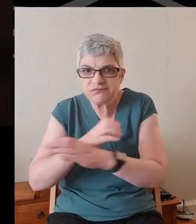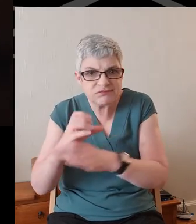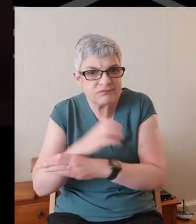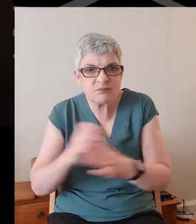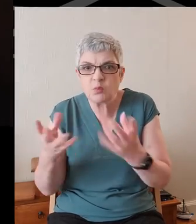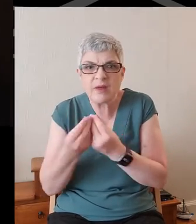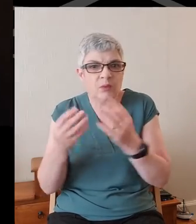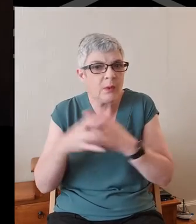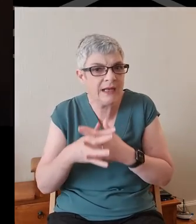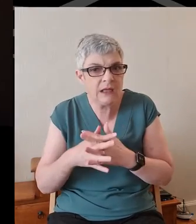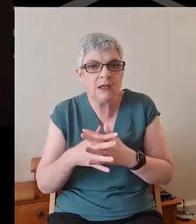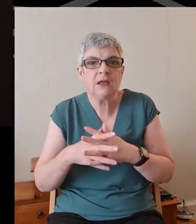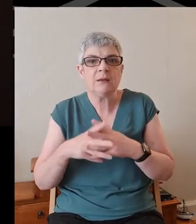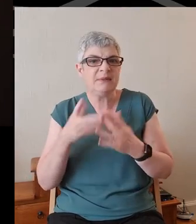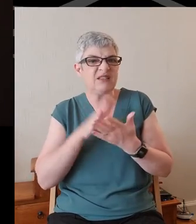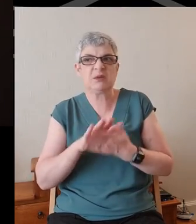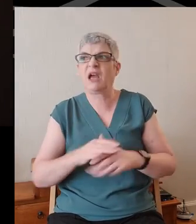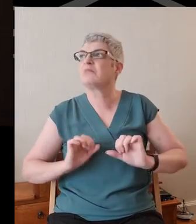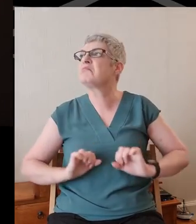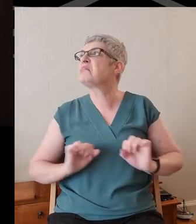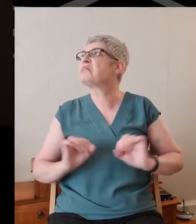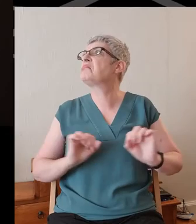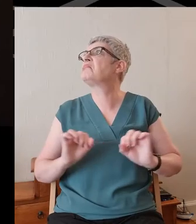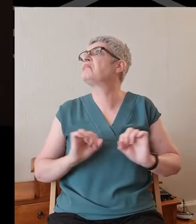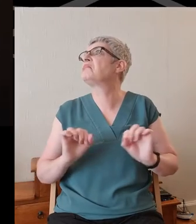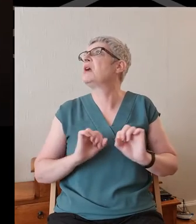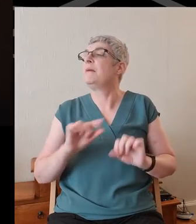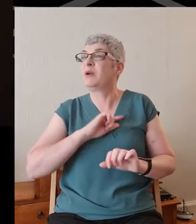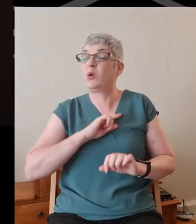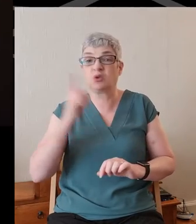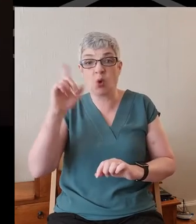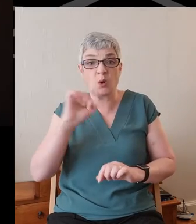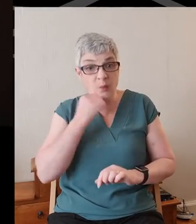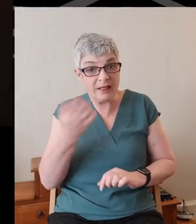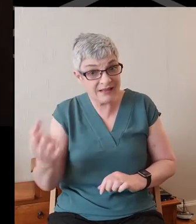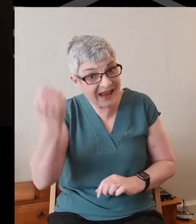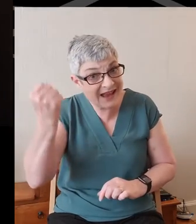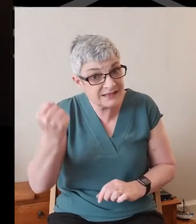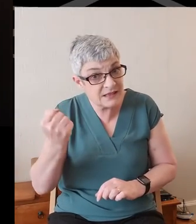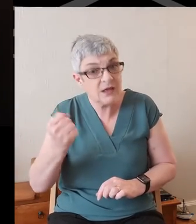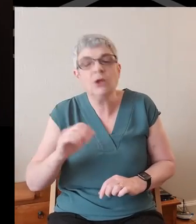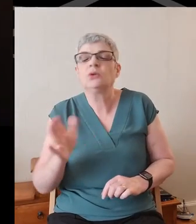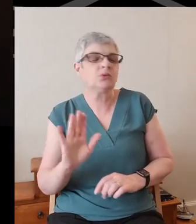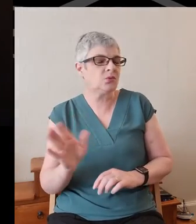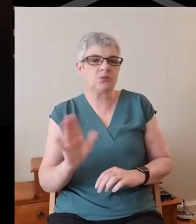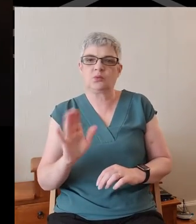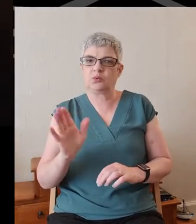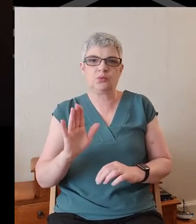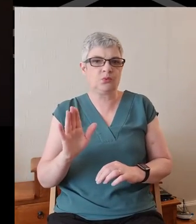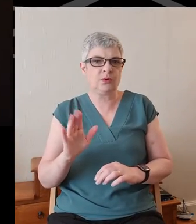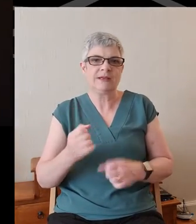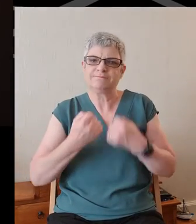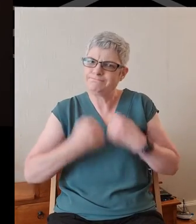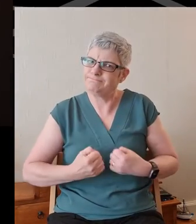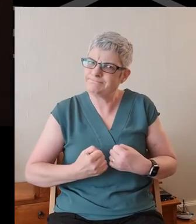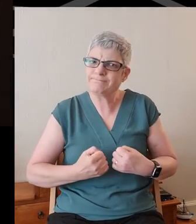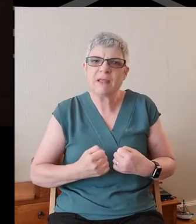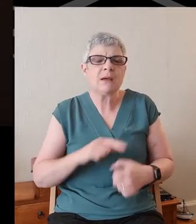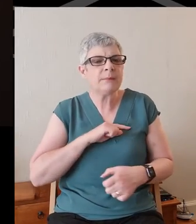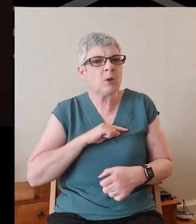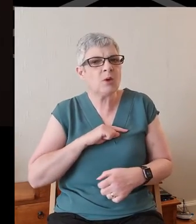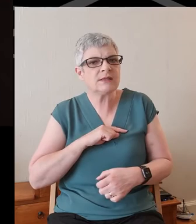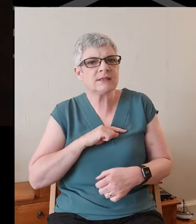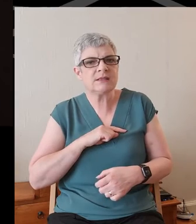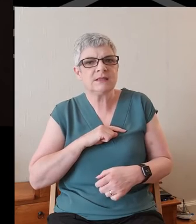whatever it is. We can just sit back and wait because God's going to go and get whatever it is for us. No, stand firm because